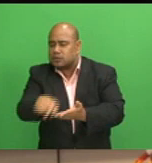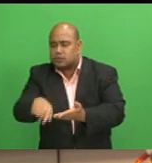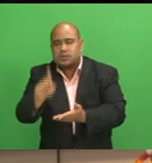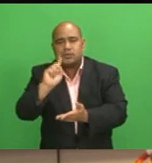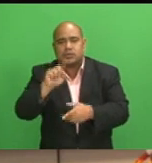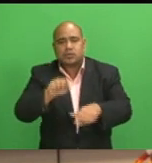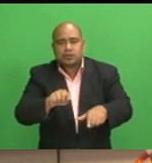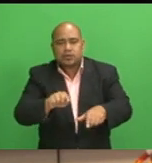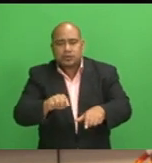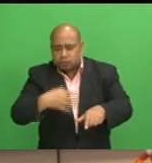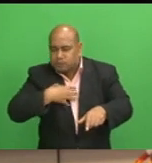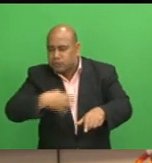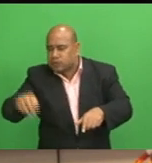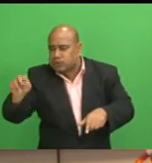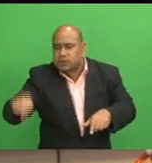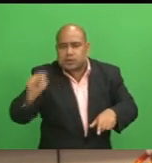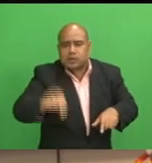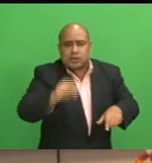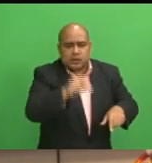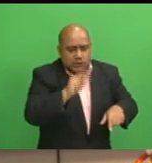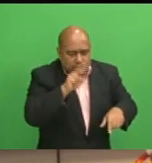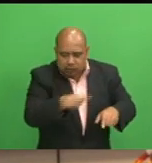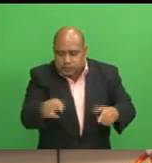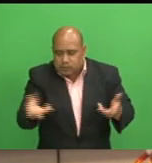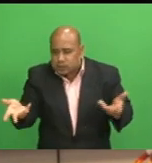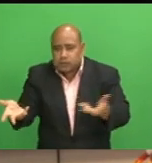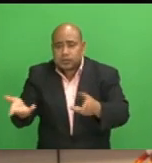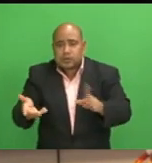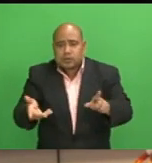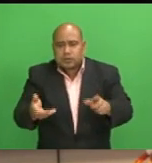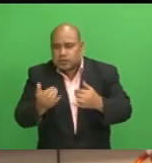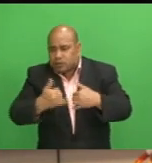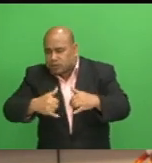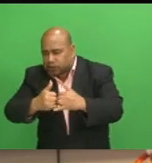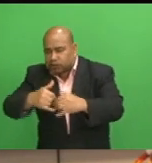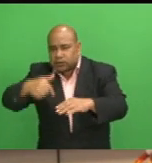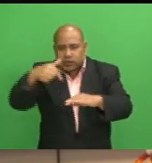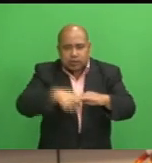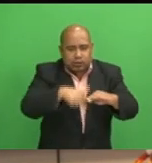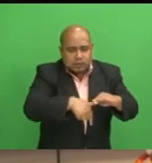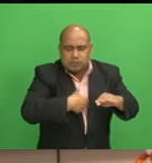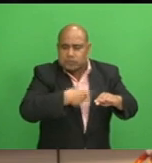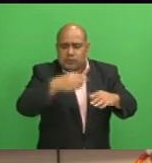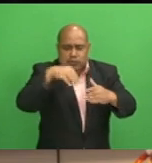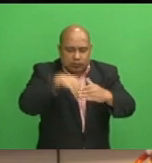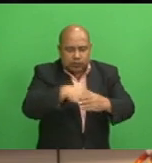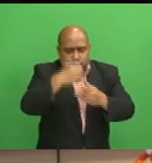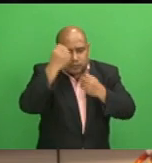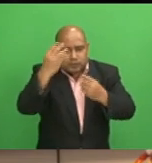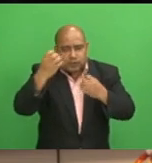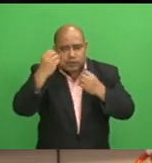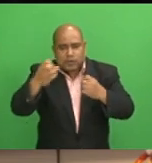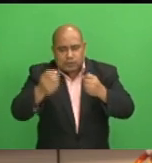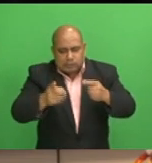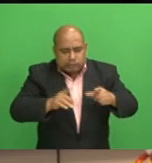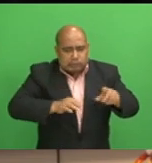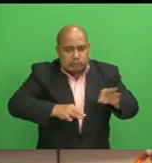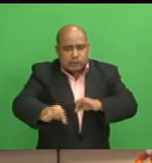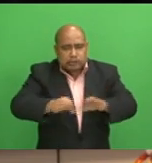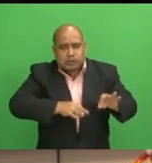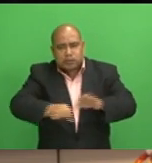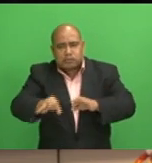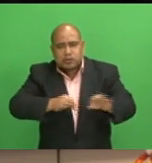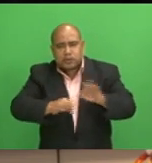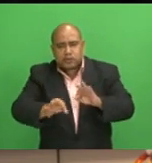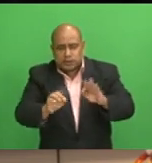nitty-gritty, so to speak, the very finite details of the regulatory framework, the product opportunities, supply and